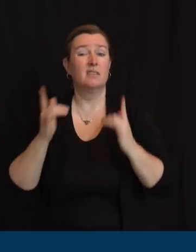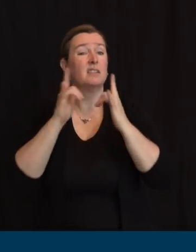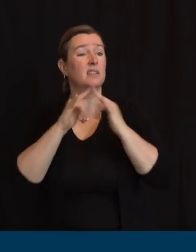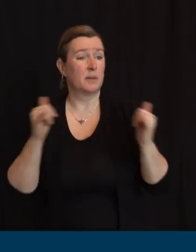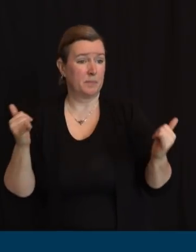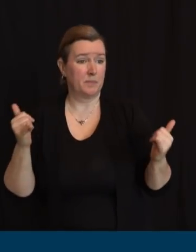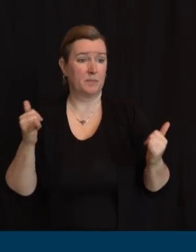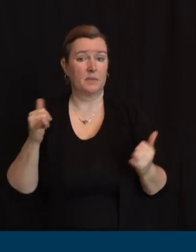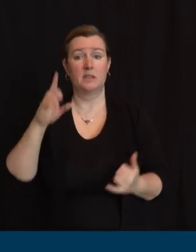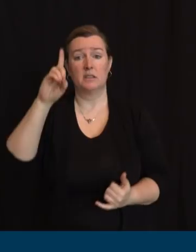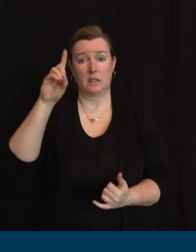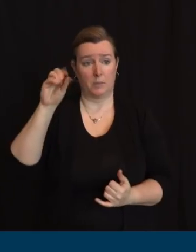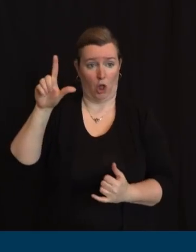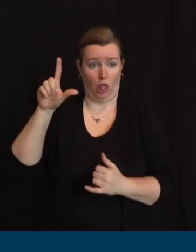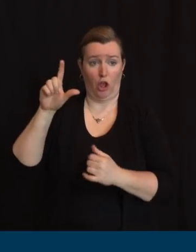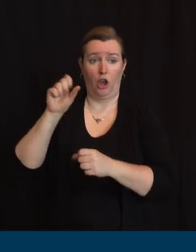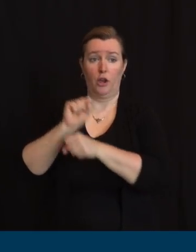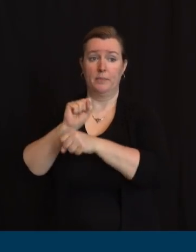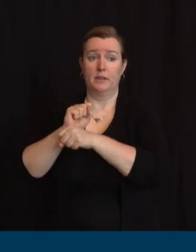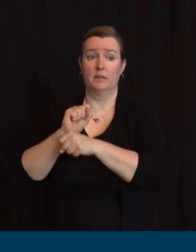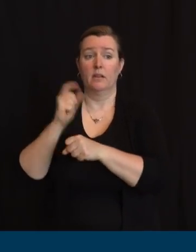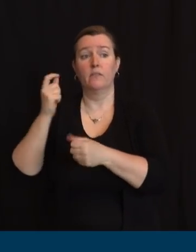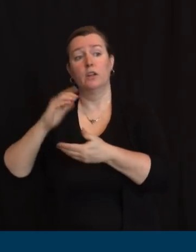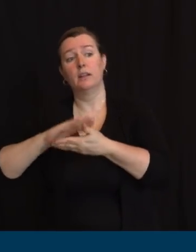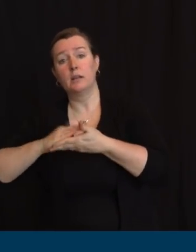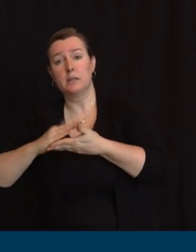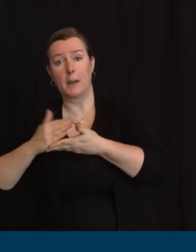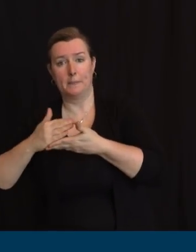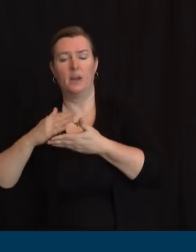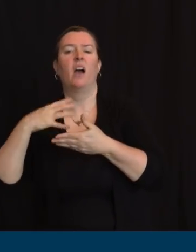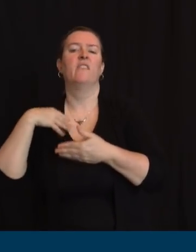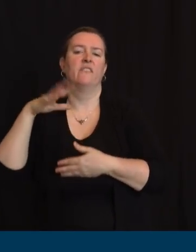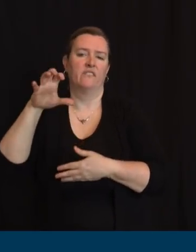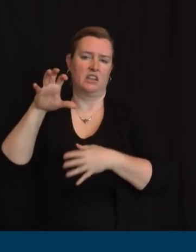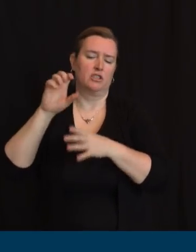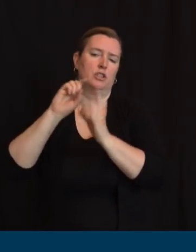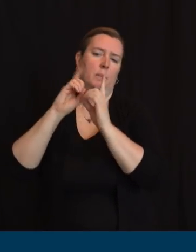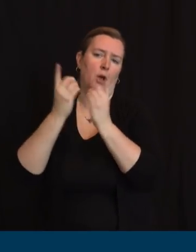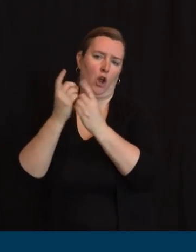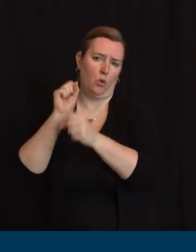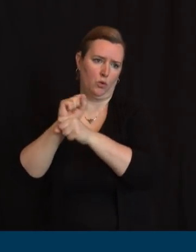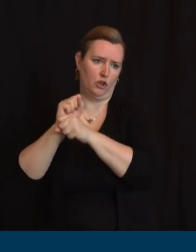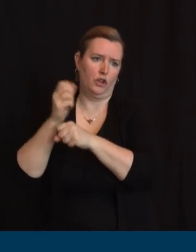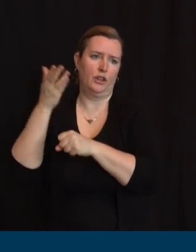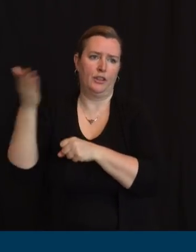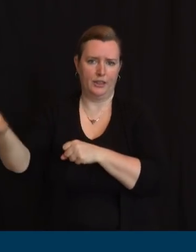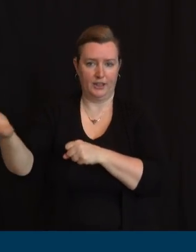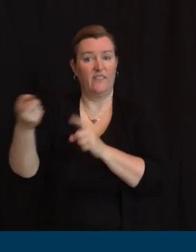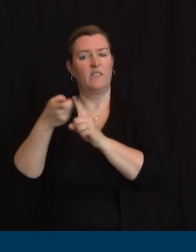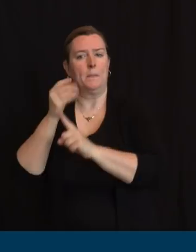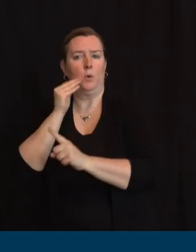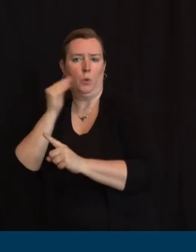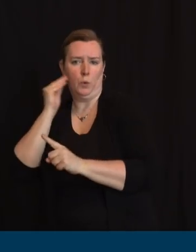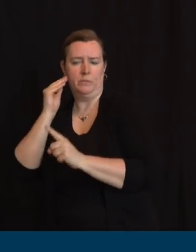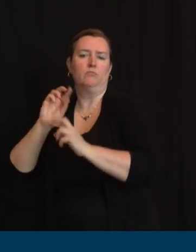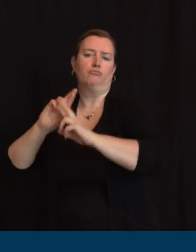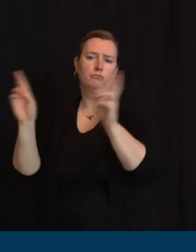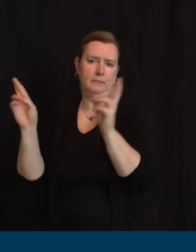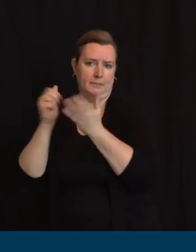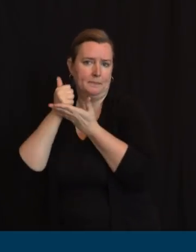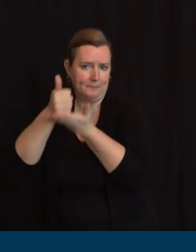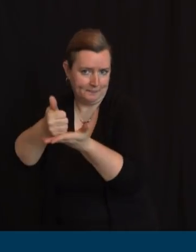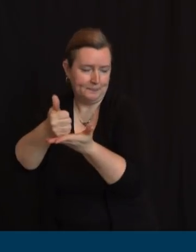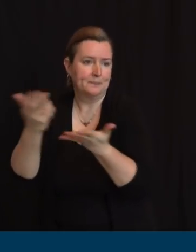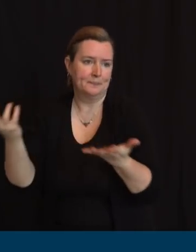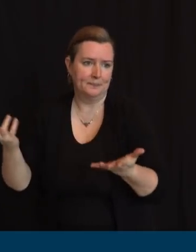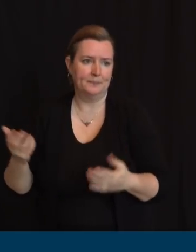an additional 500 departmental employees to assist in helping residents from home. These are just two of the steps the Department